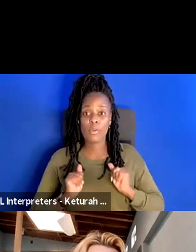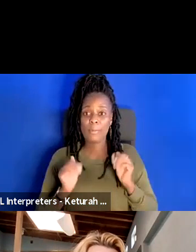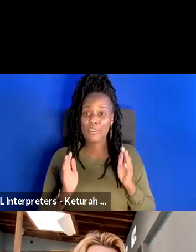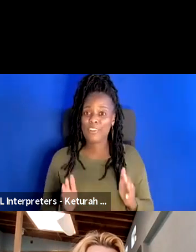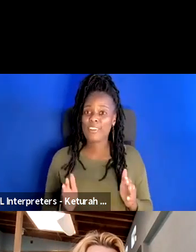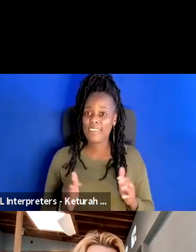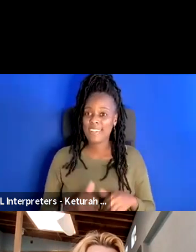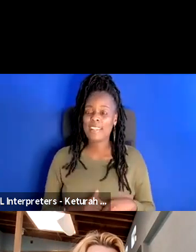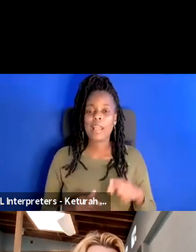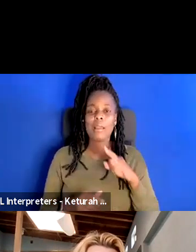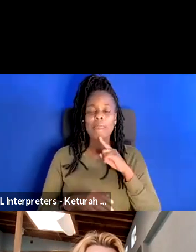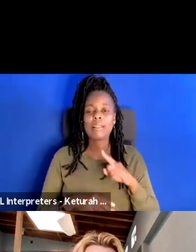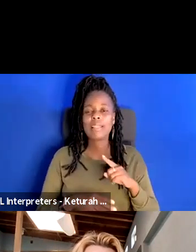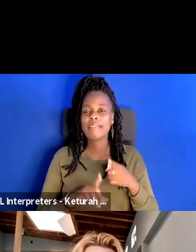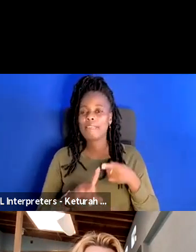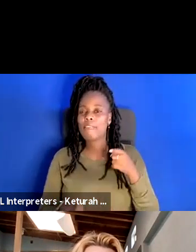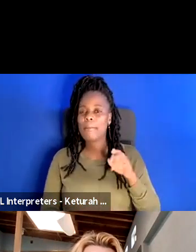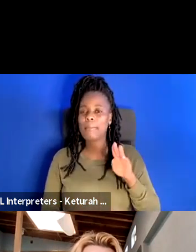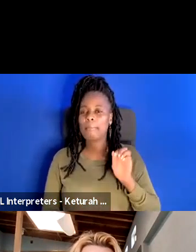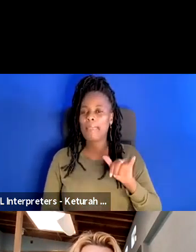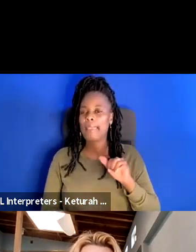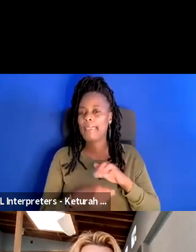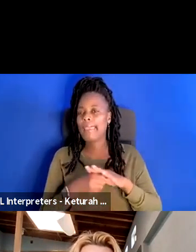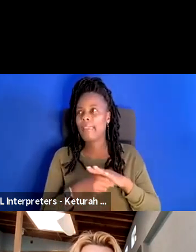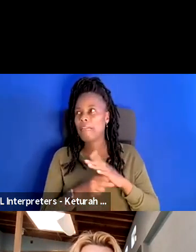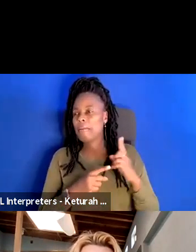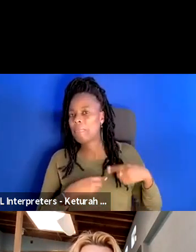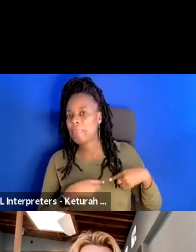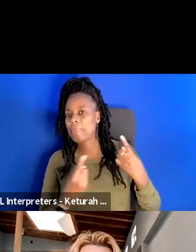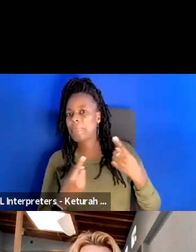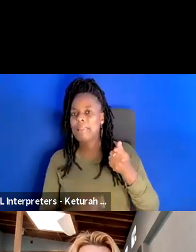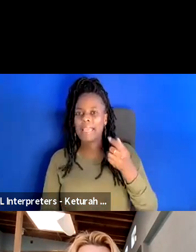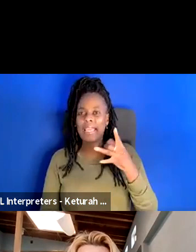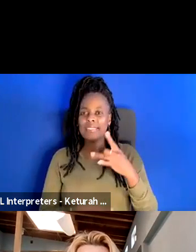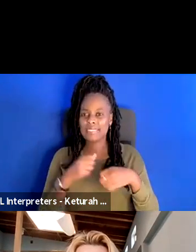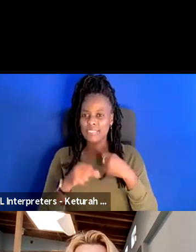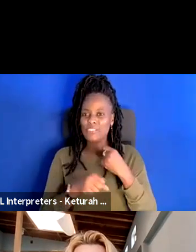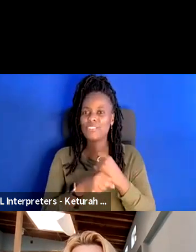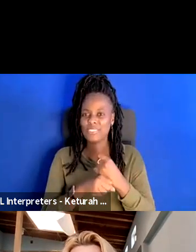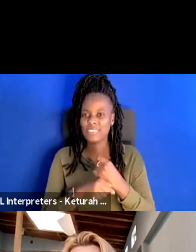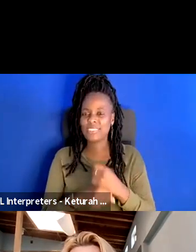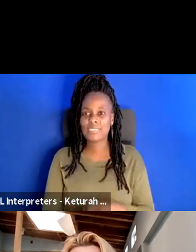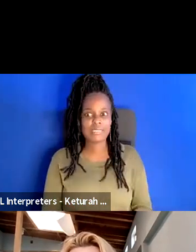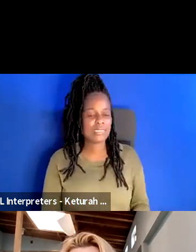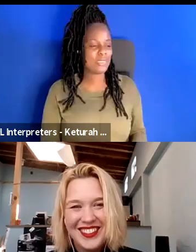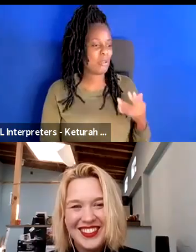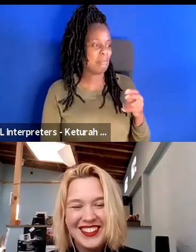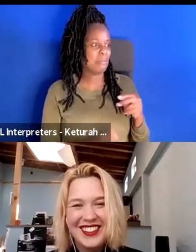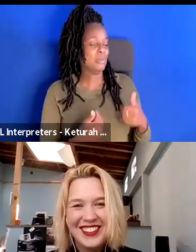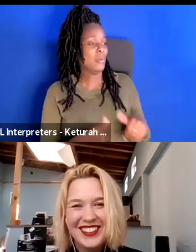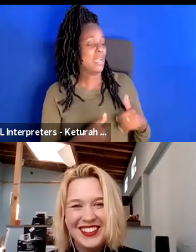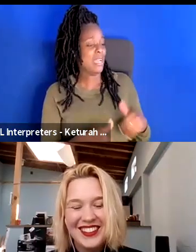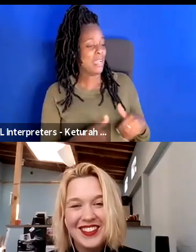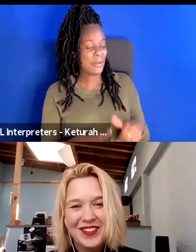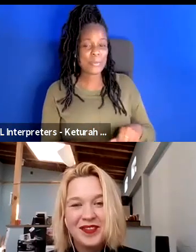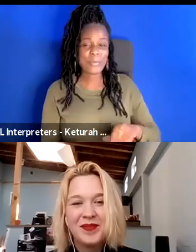based in the Bay Area for about 18 years. Wow. I also